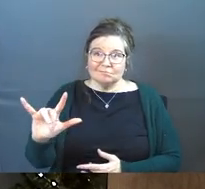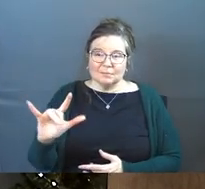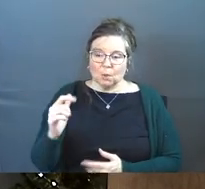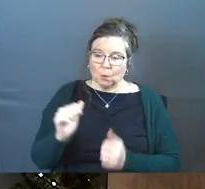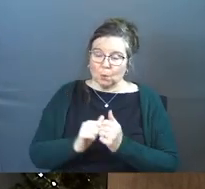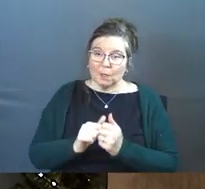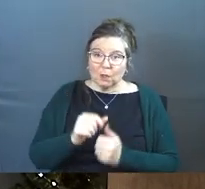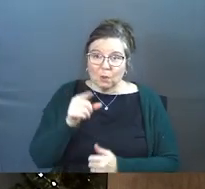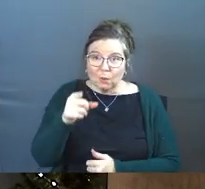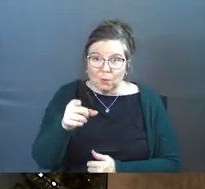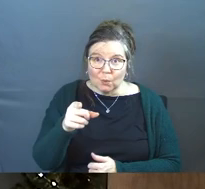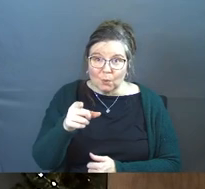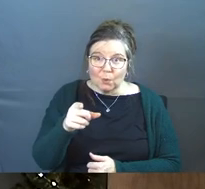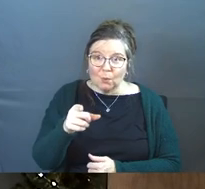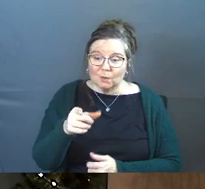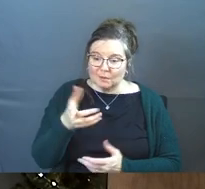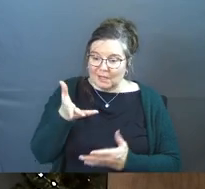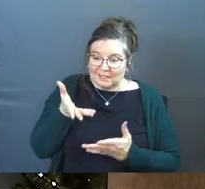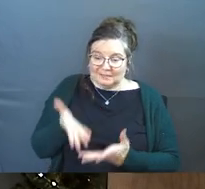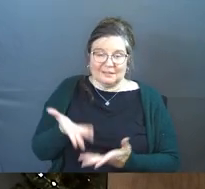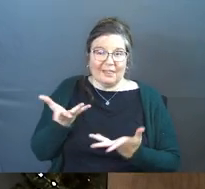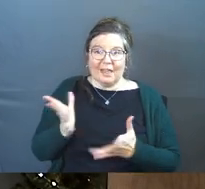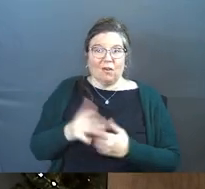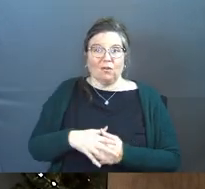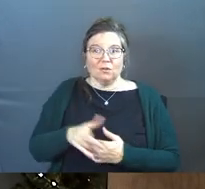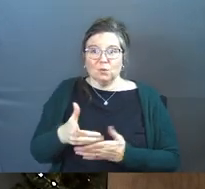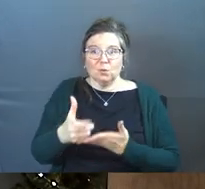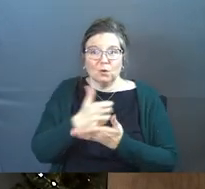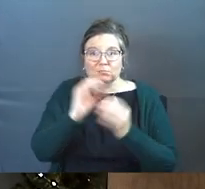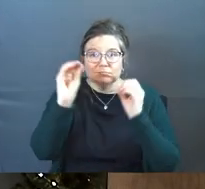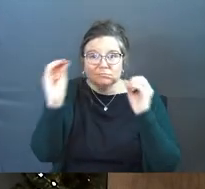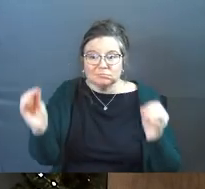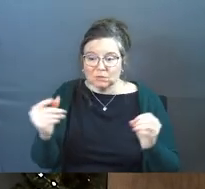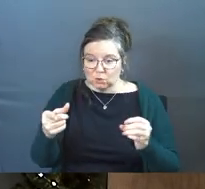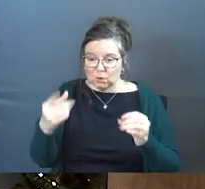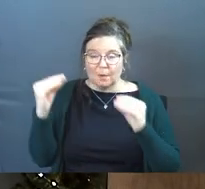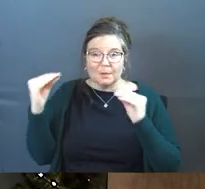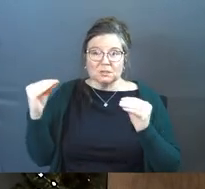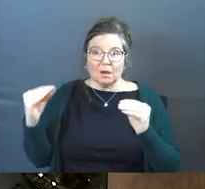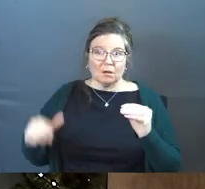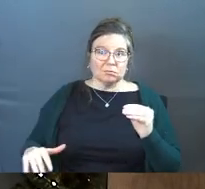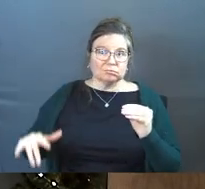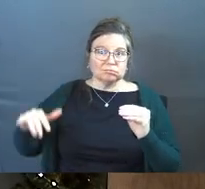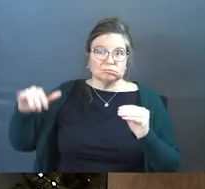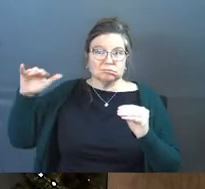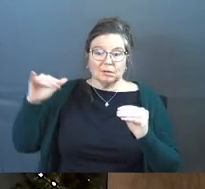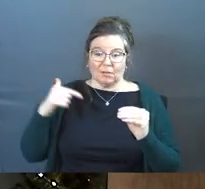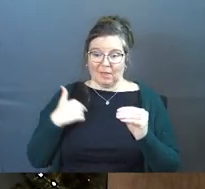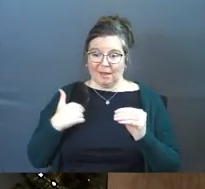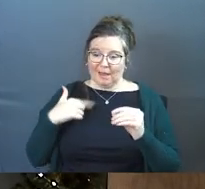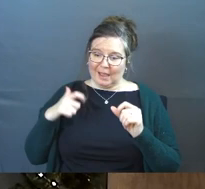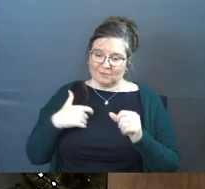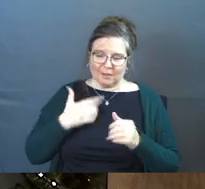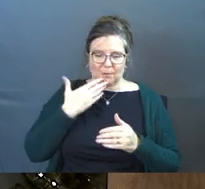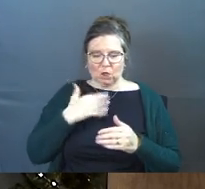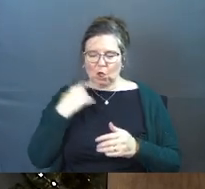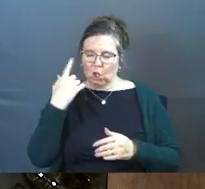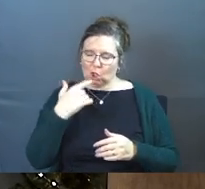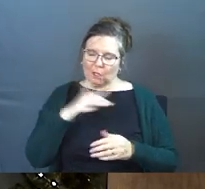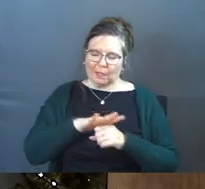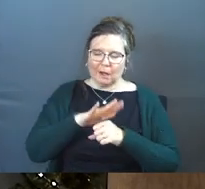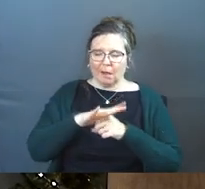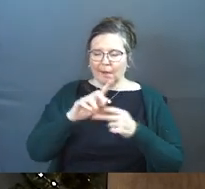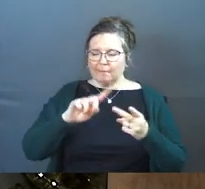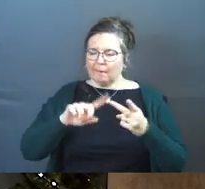With you, it's just there. And you've been taught all your life that I've got to be good looking